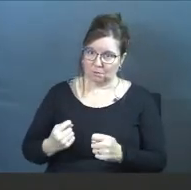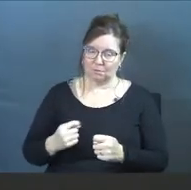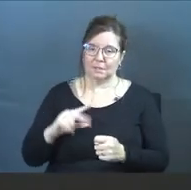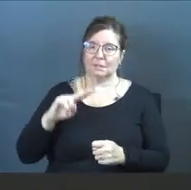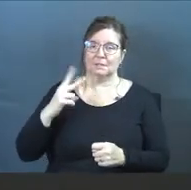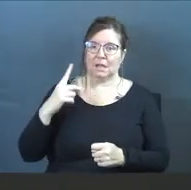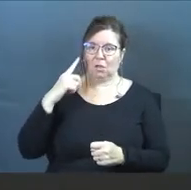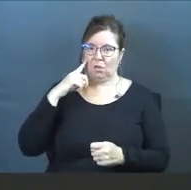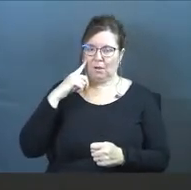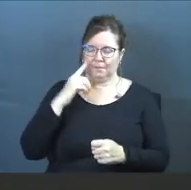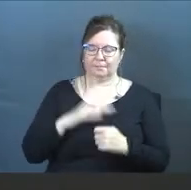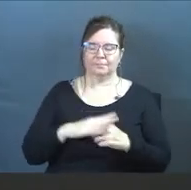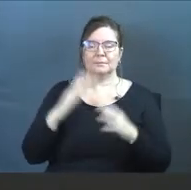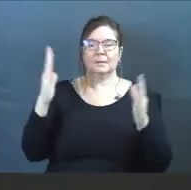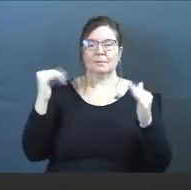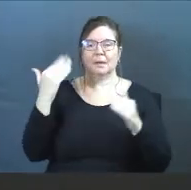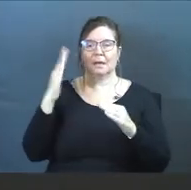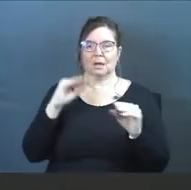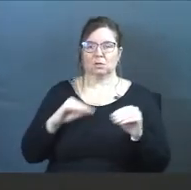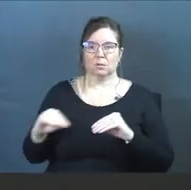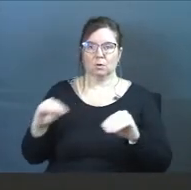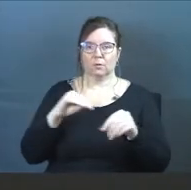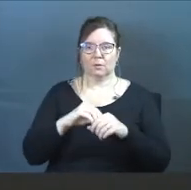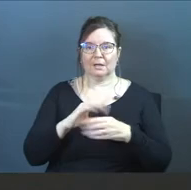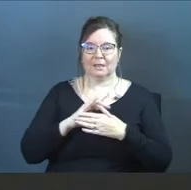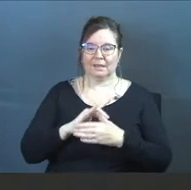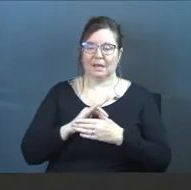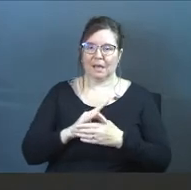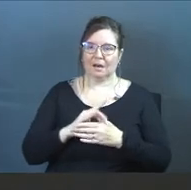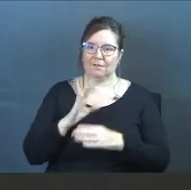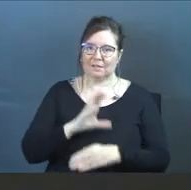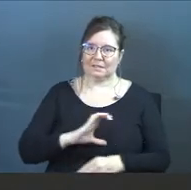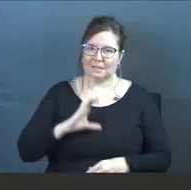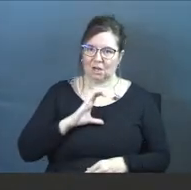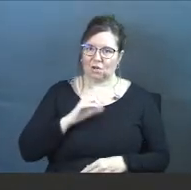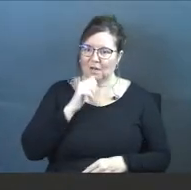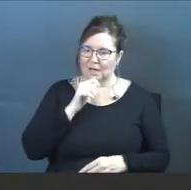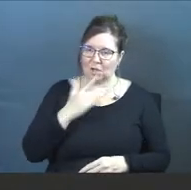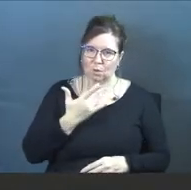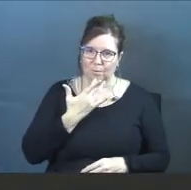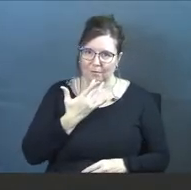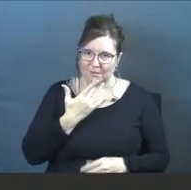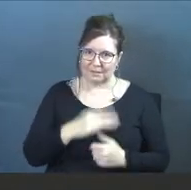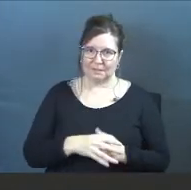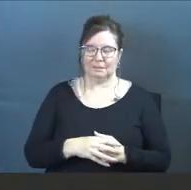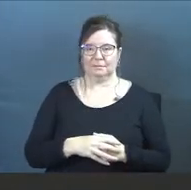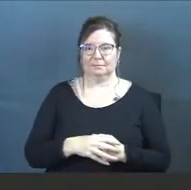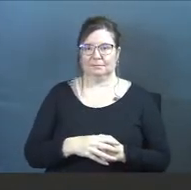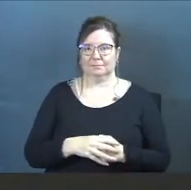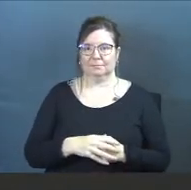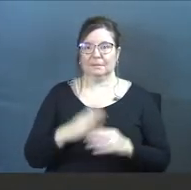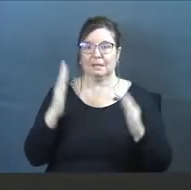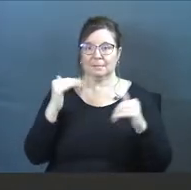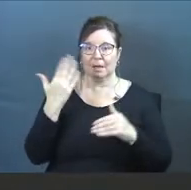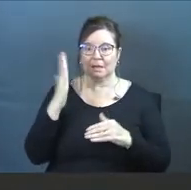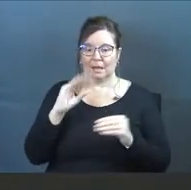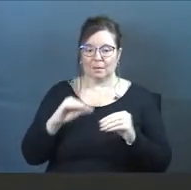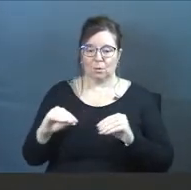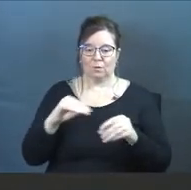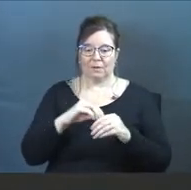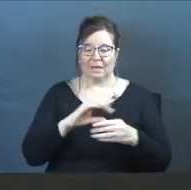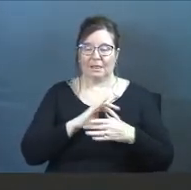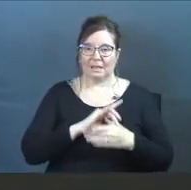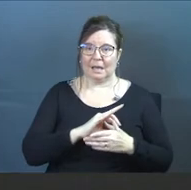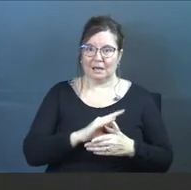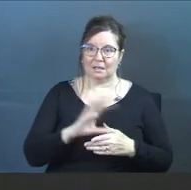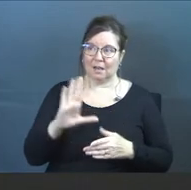Second thought is this. Expect God to move within the context of his character, and not your preferences. Expect God to move within